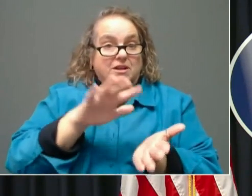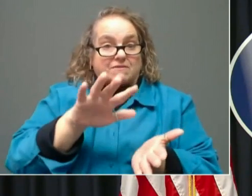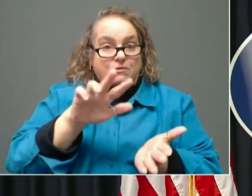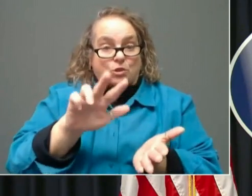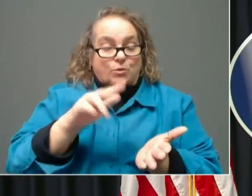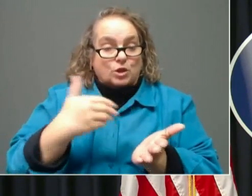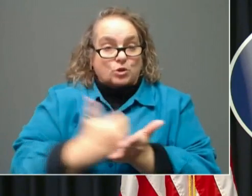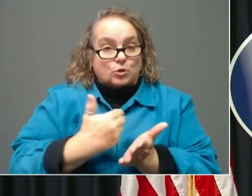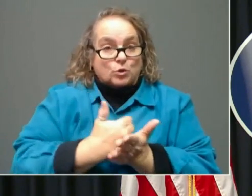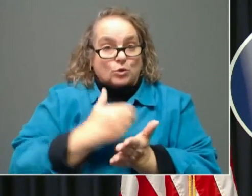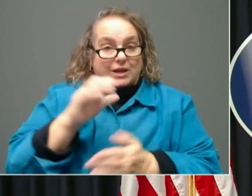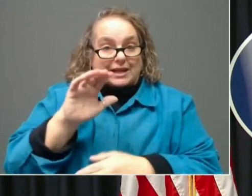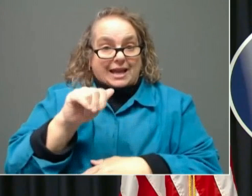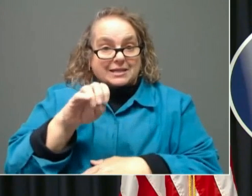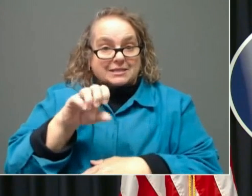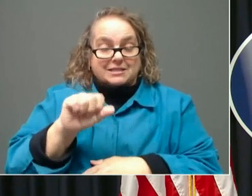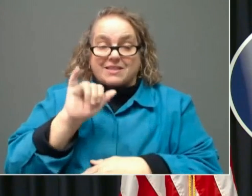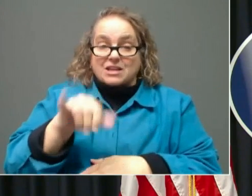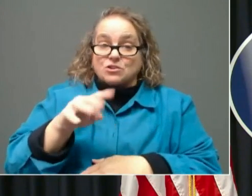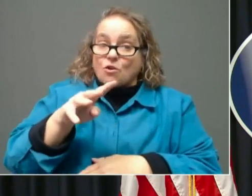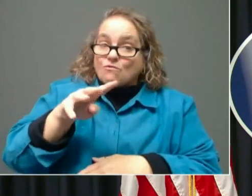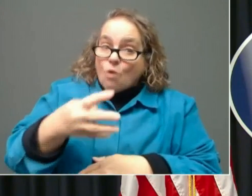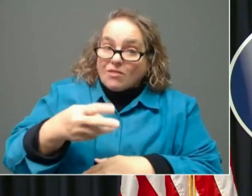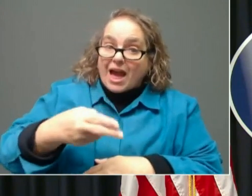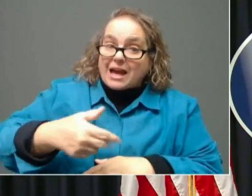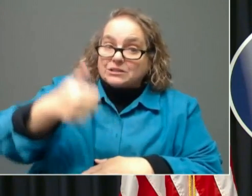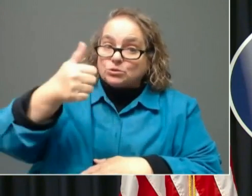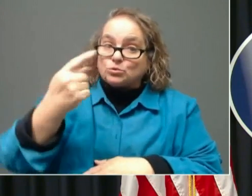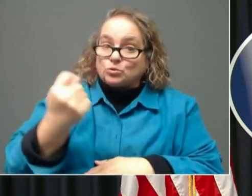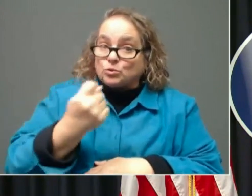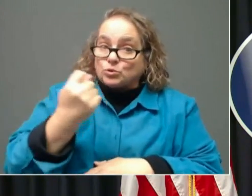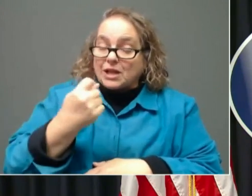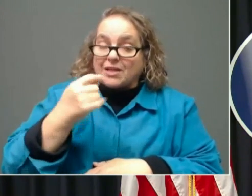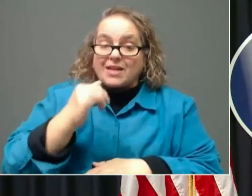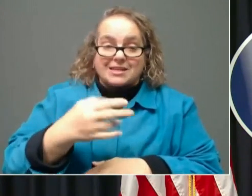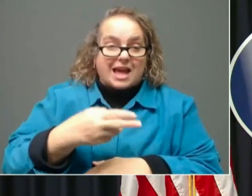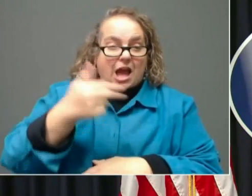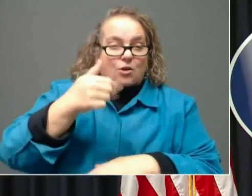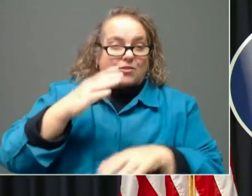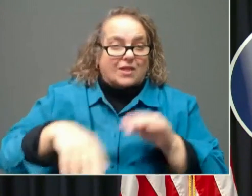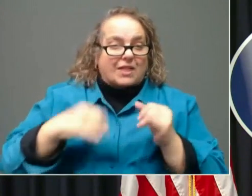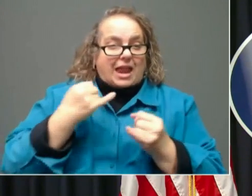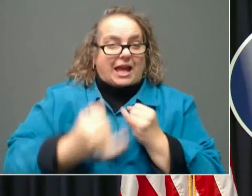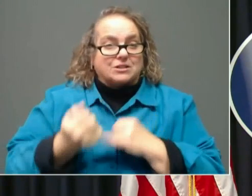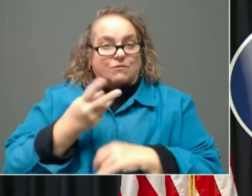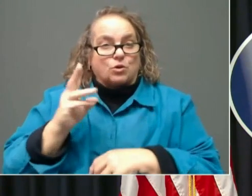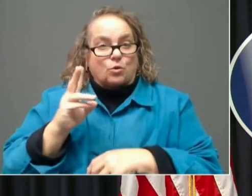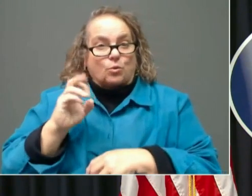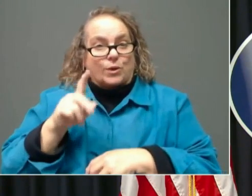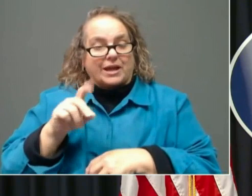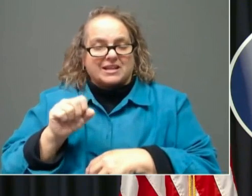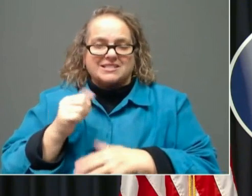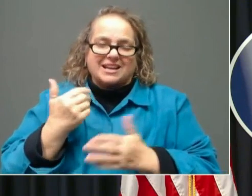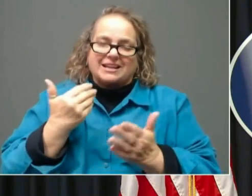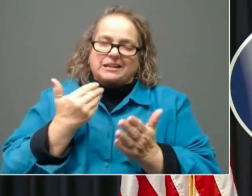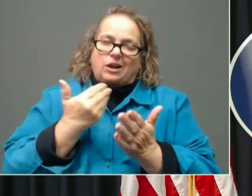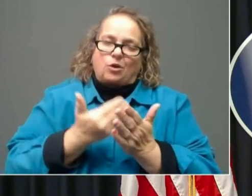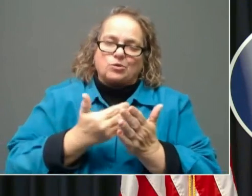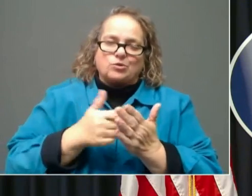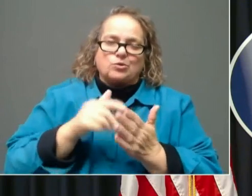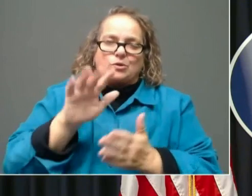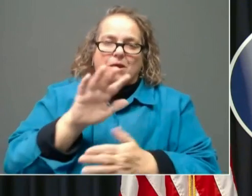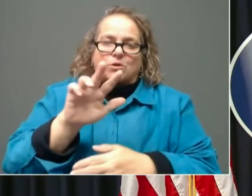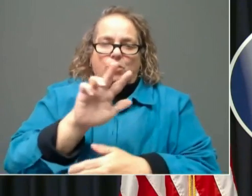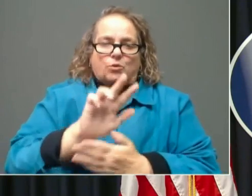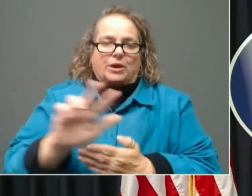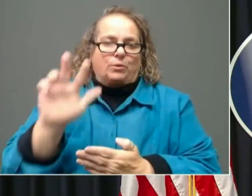That is the fourth highest Tuesday. It's higher than the last couple weeks. It's pretty close to about three weeks ago. So again,